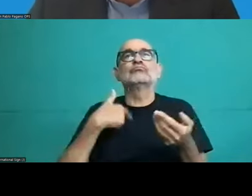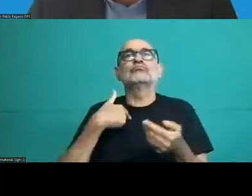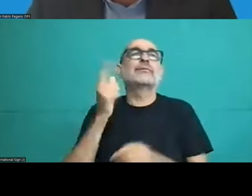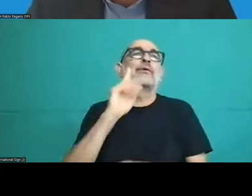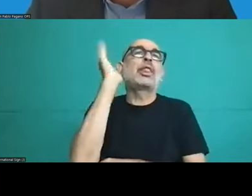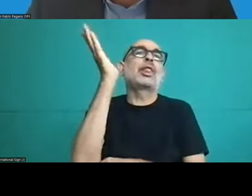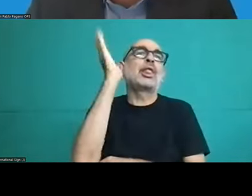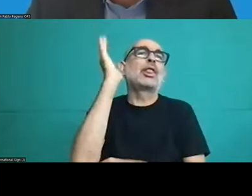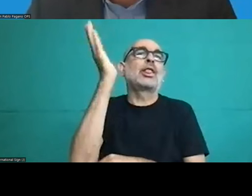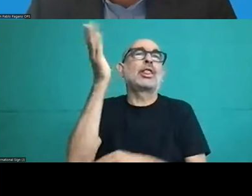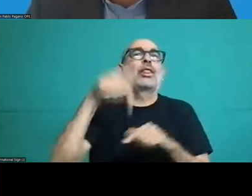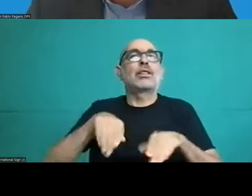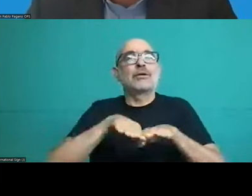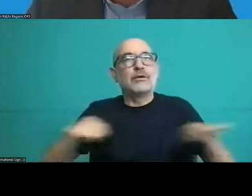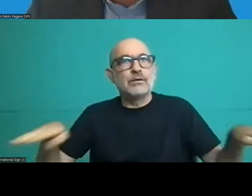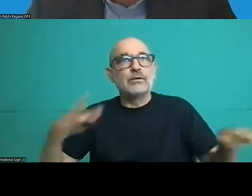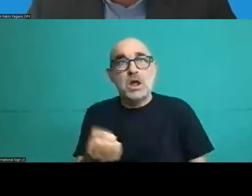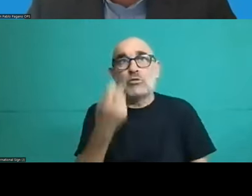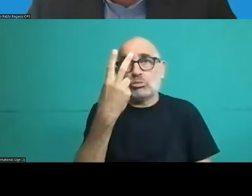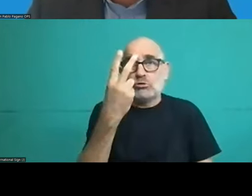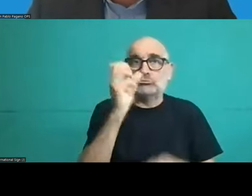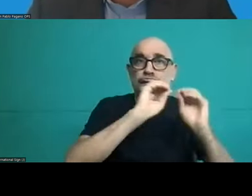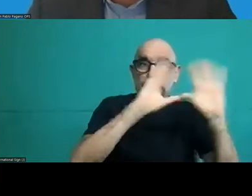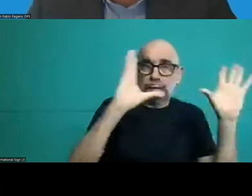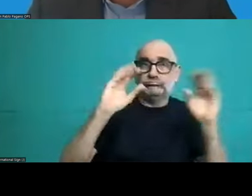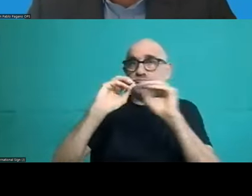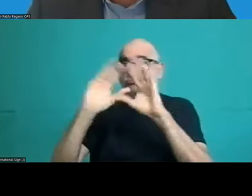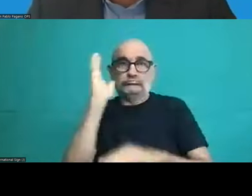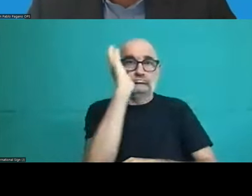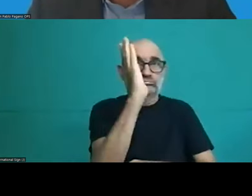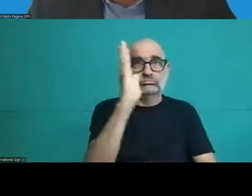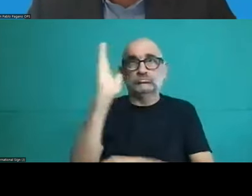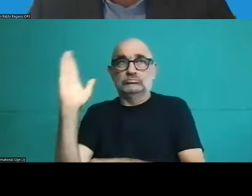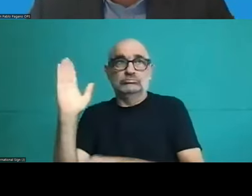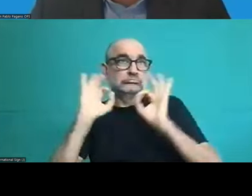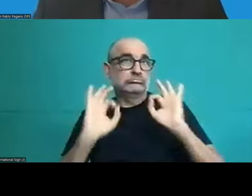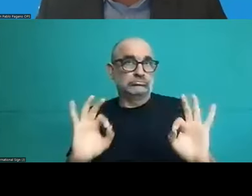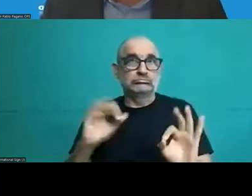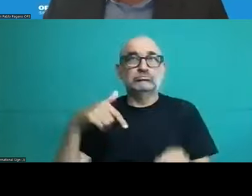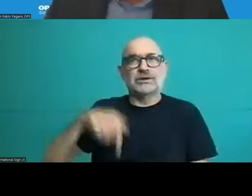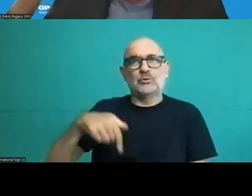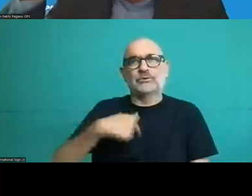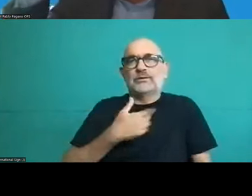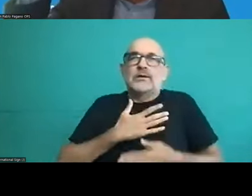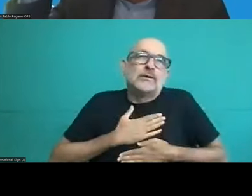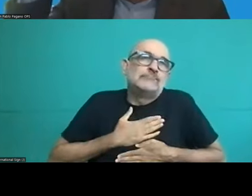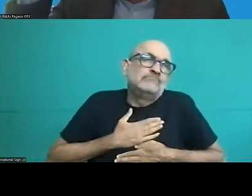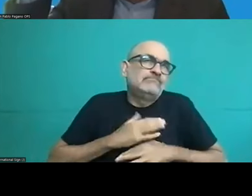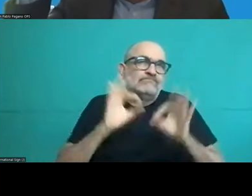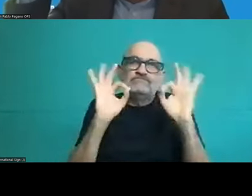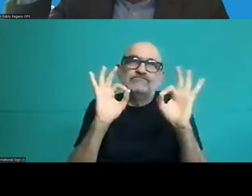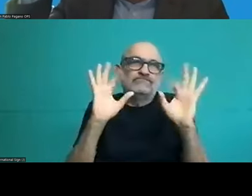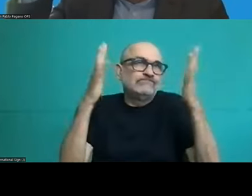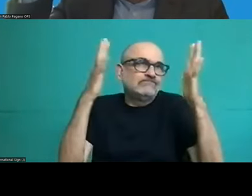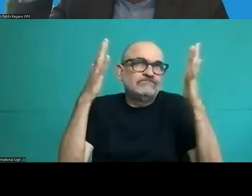this segment. Now I have the honor of a turn over to Dr. Citrangela. As I mentioned earlier, Dr.